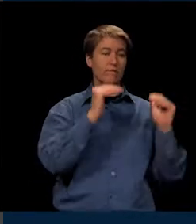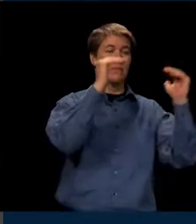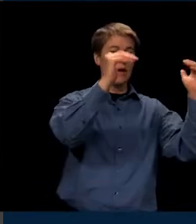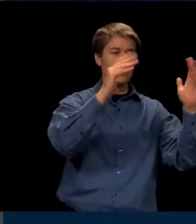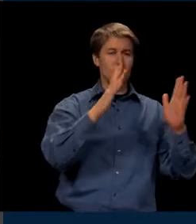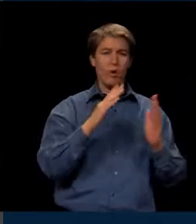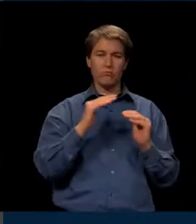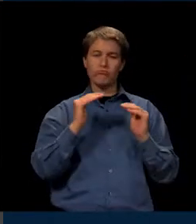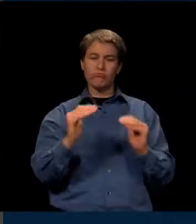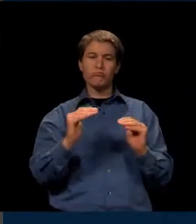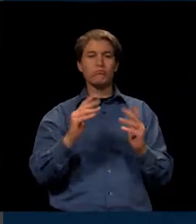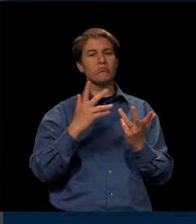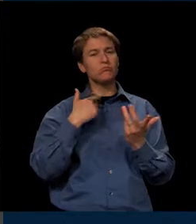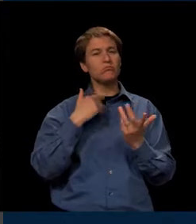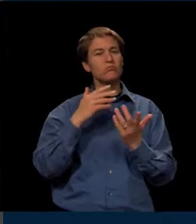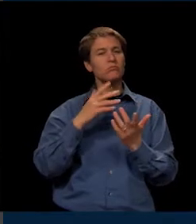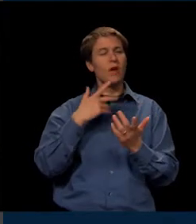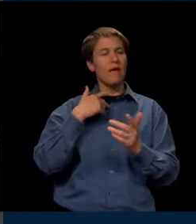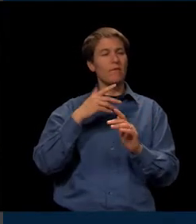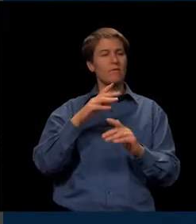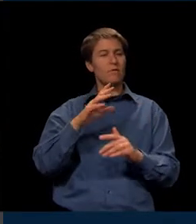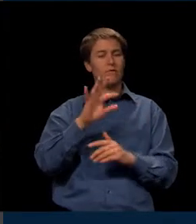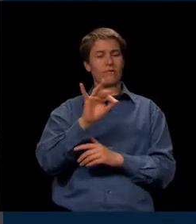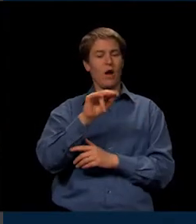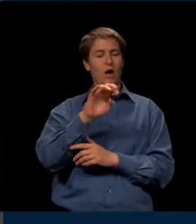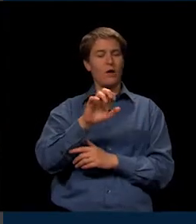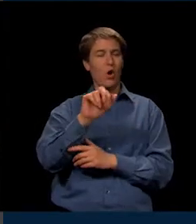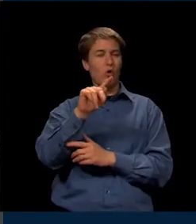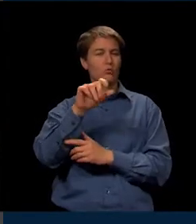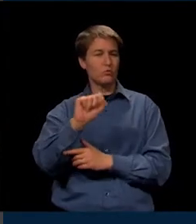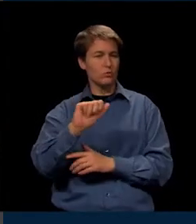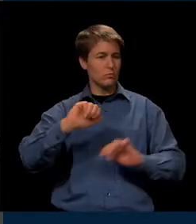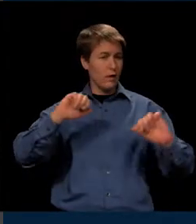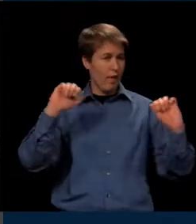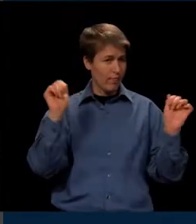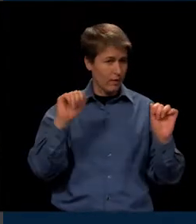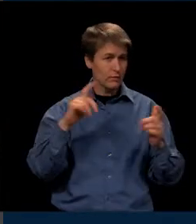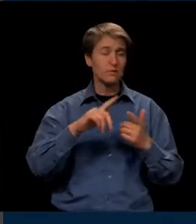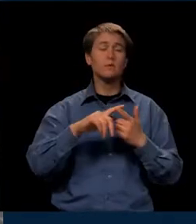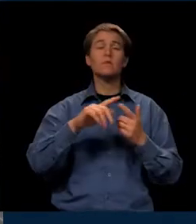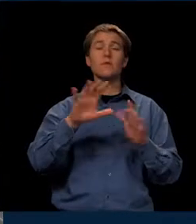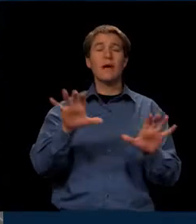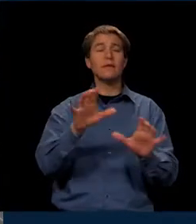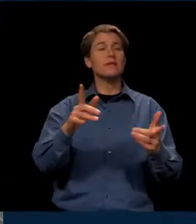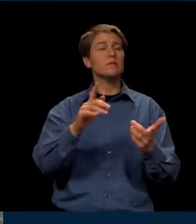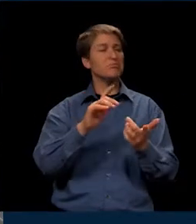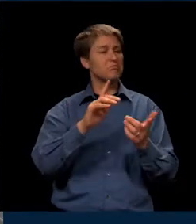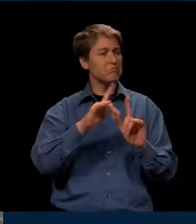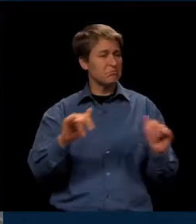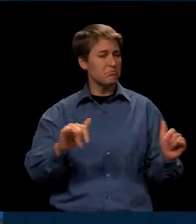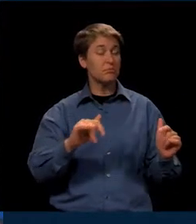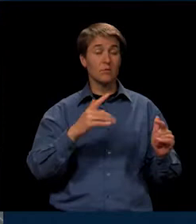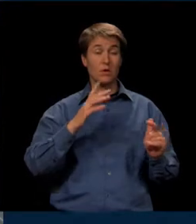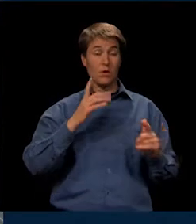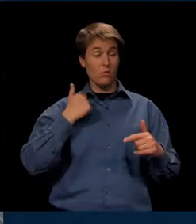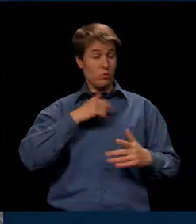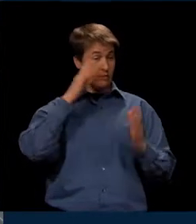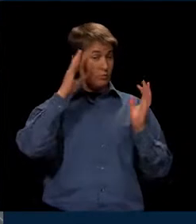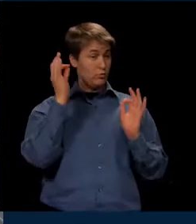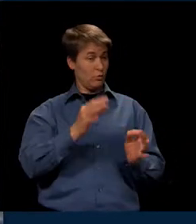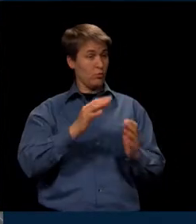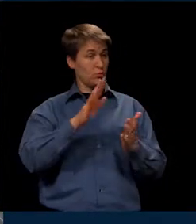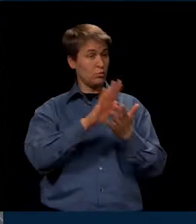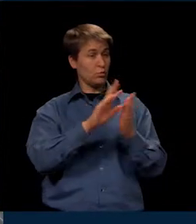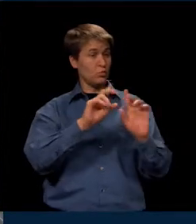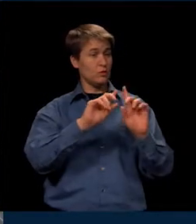programs. We have fine arts. We have athletics and activities. But we had determined as a school district that our students take many